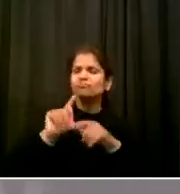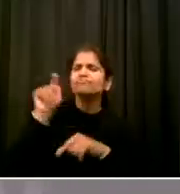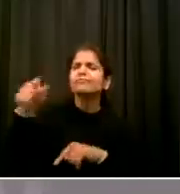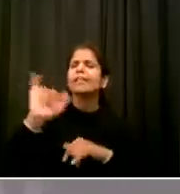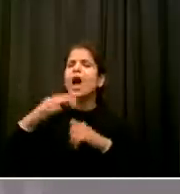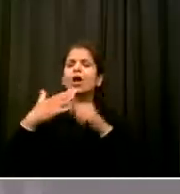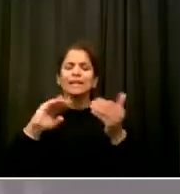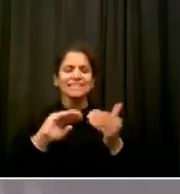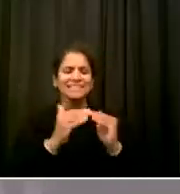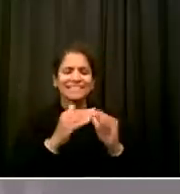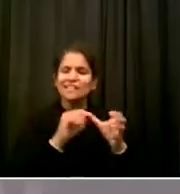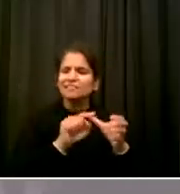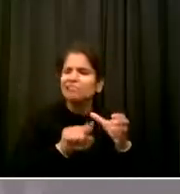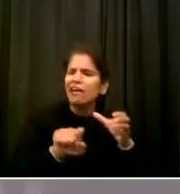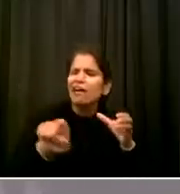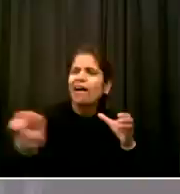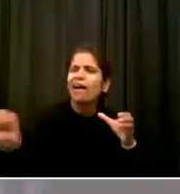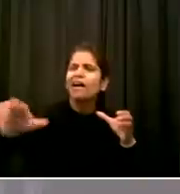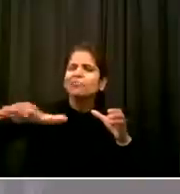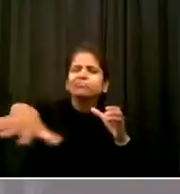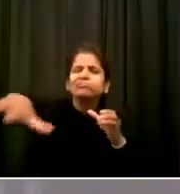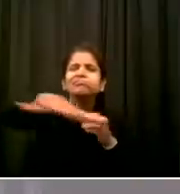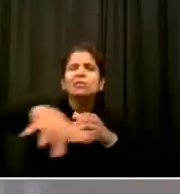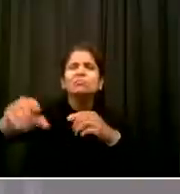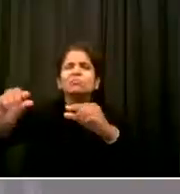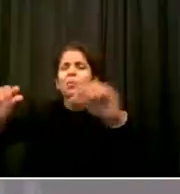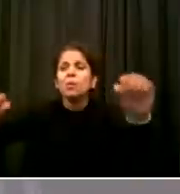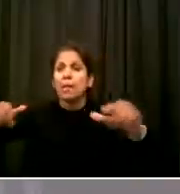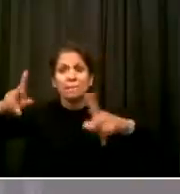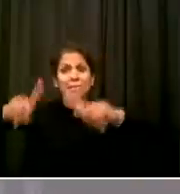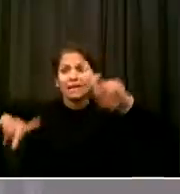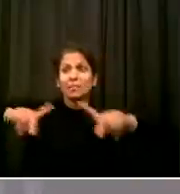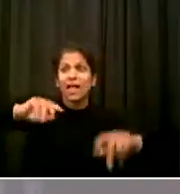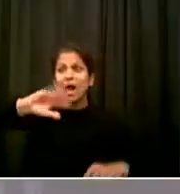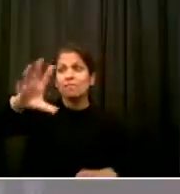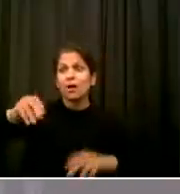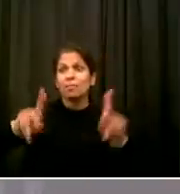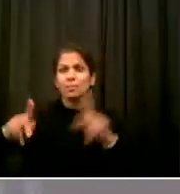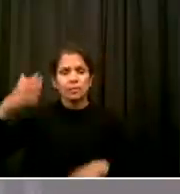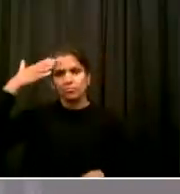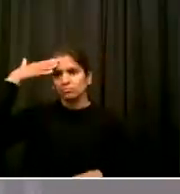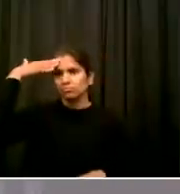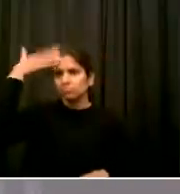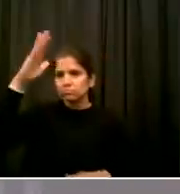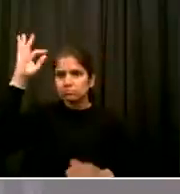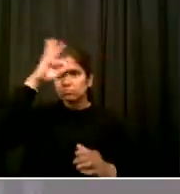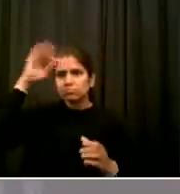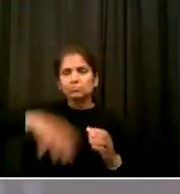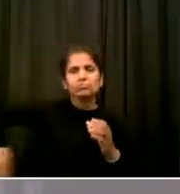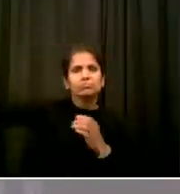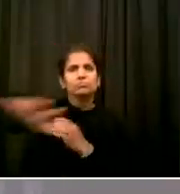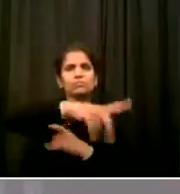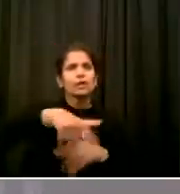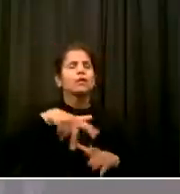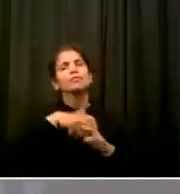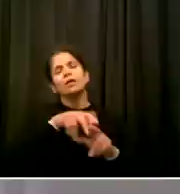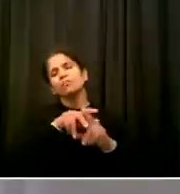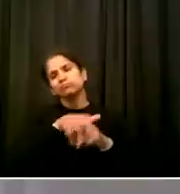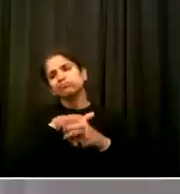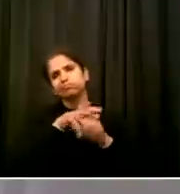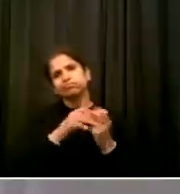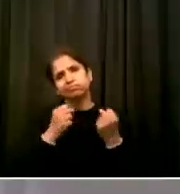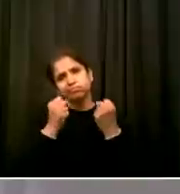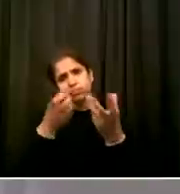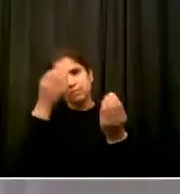a piece of paper Democratic rights have to be understood and acted upon by the people Or else they will not exist